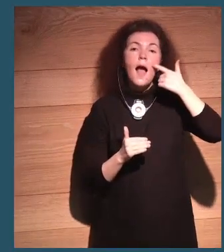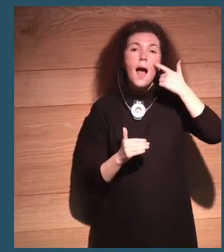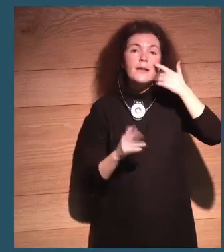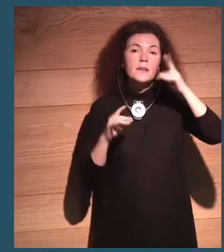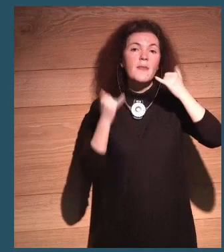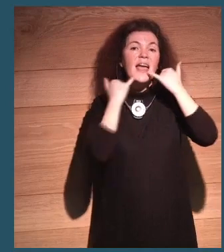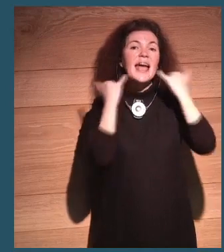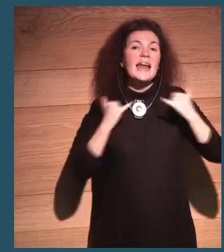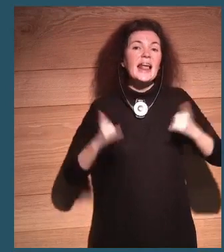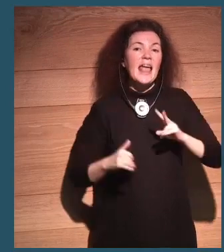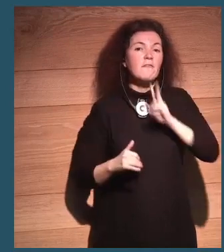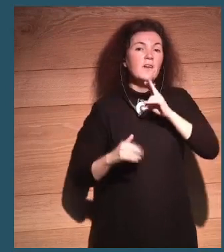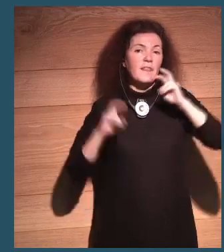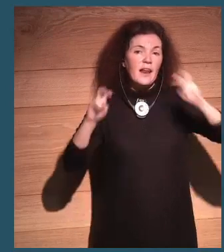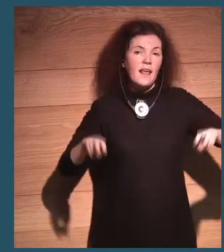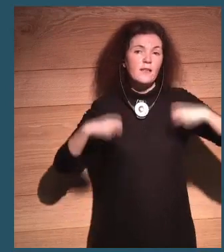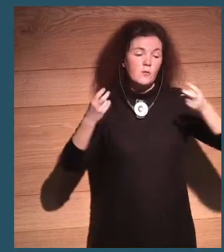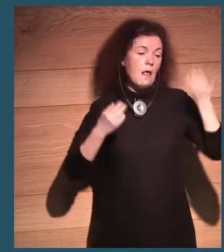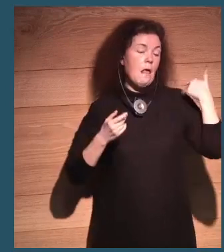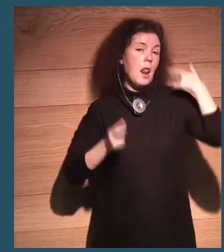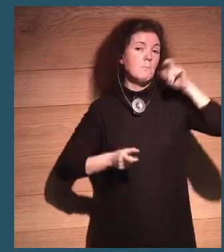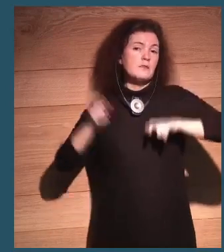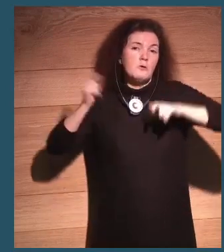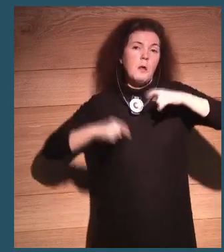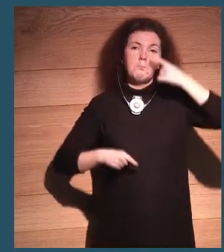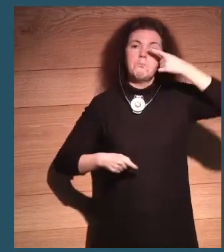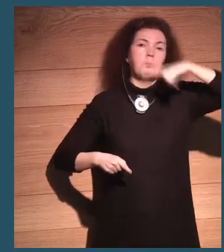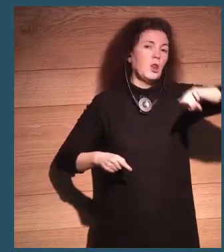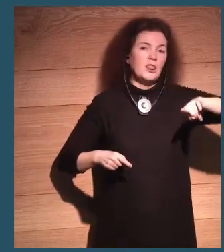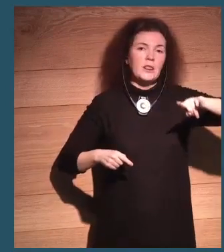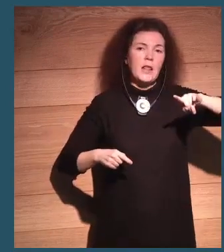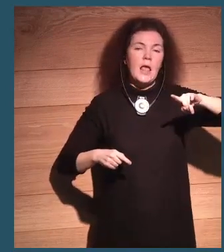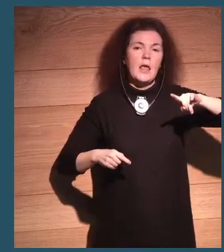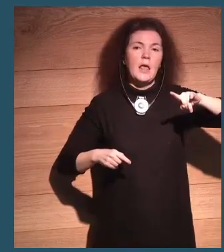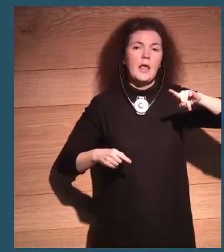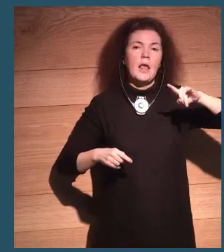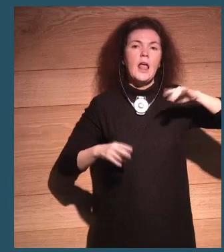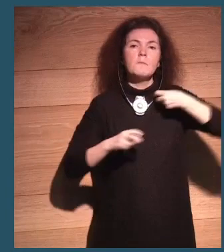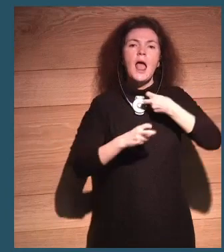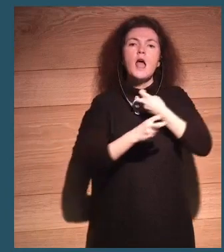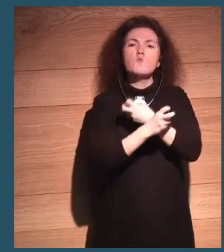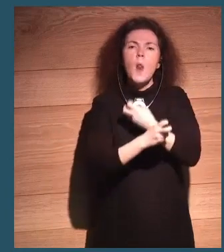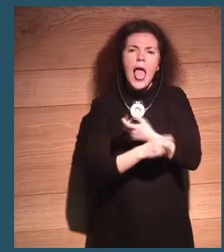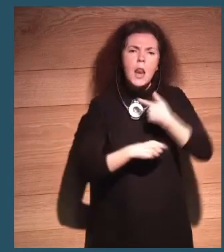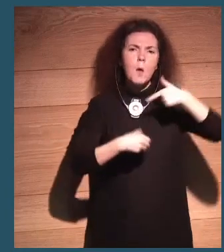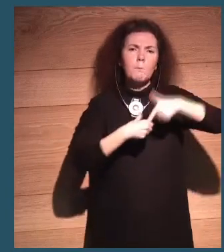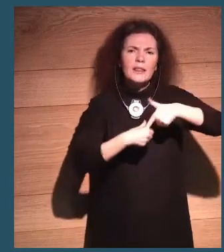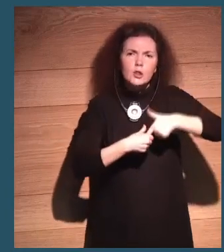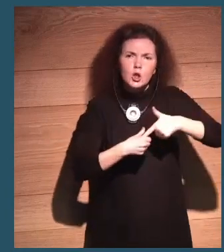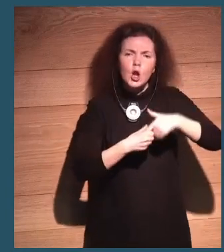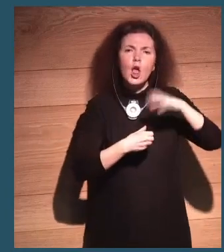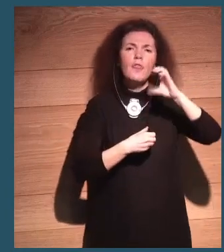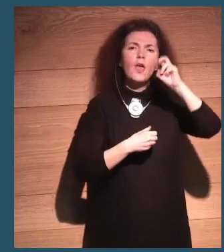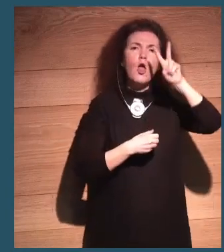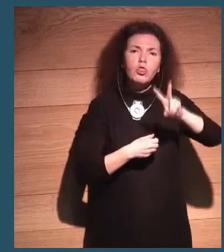Nobody cared about the externalities of oil and gas or nuclear until we have the stuff that we have today. And